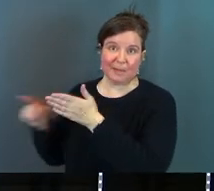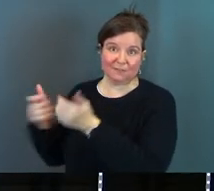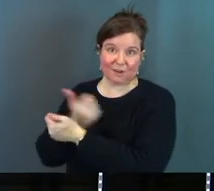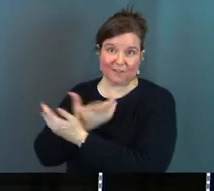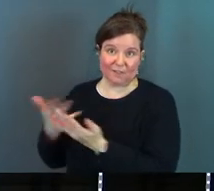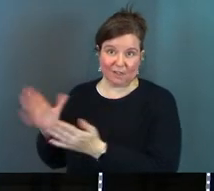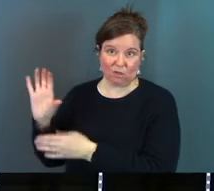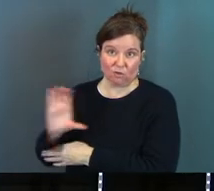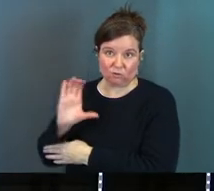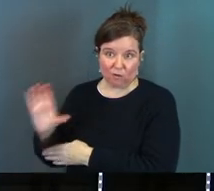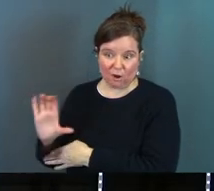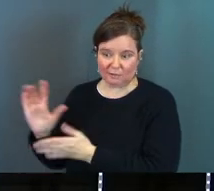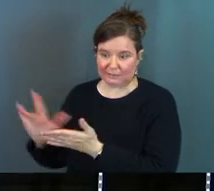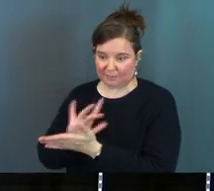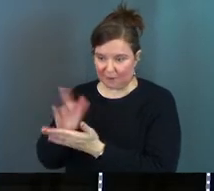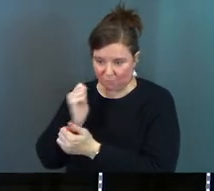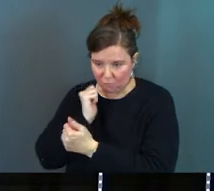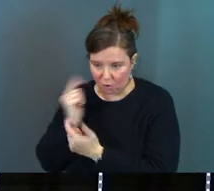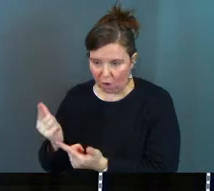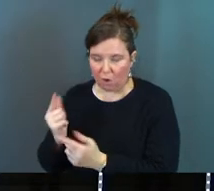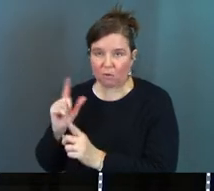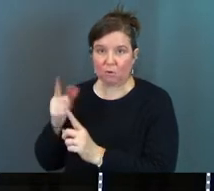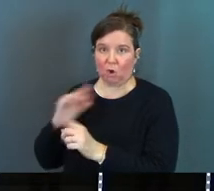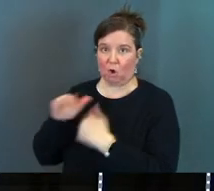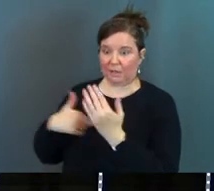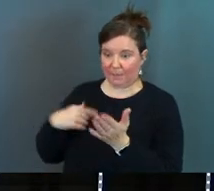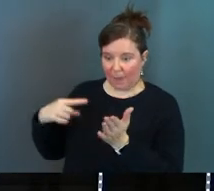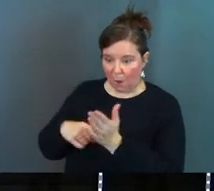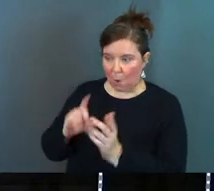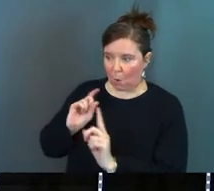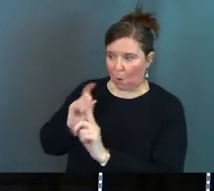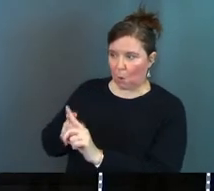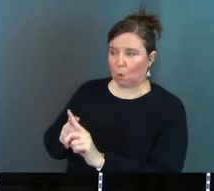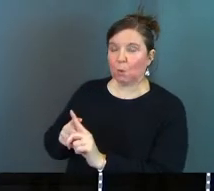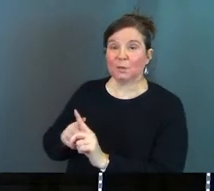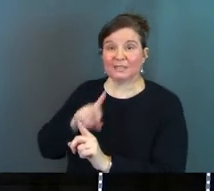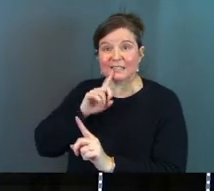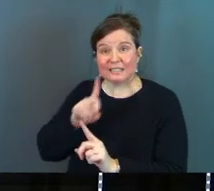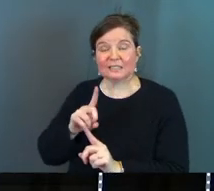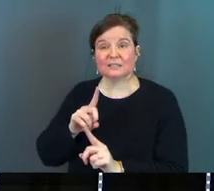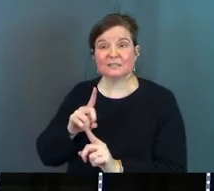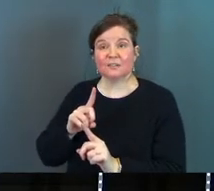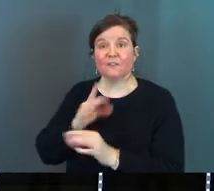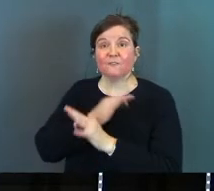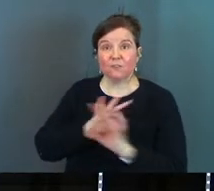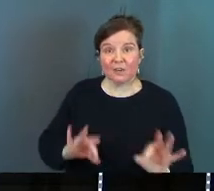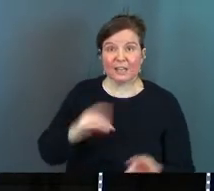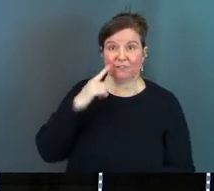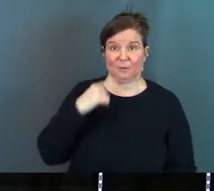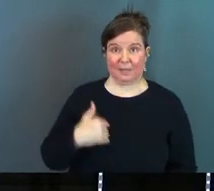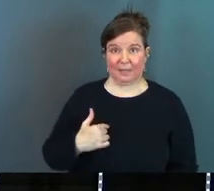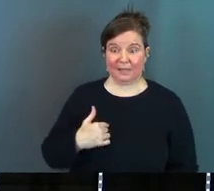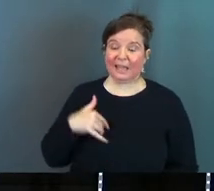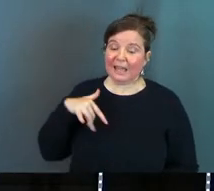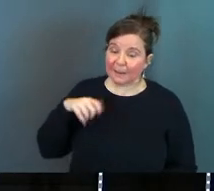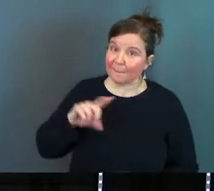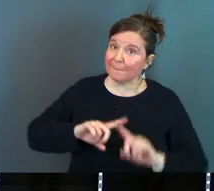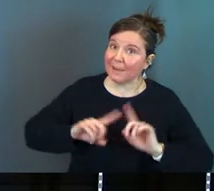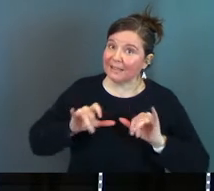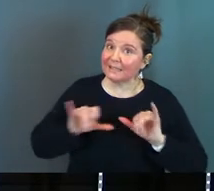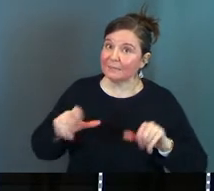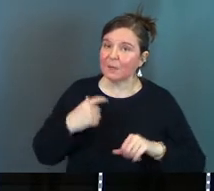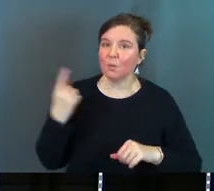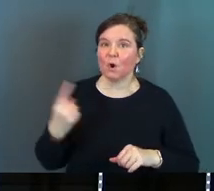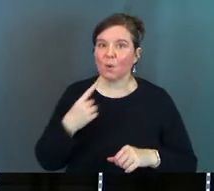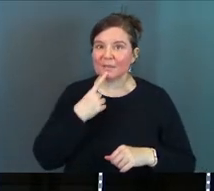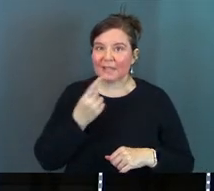cross amen he paid for it all all to him I owe like it's it's absolutely free and yet we're